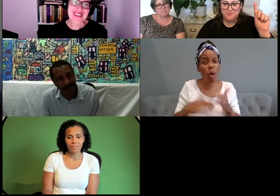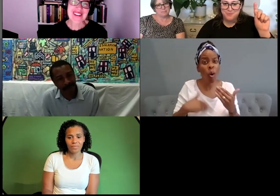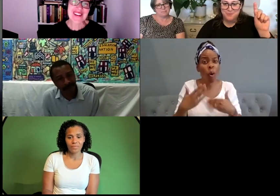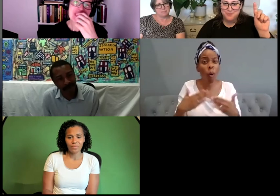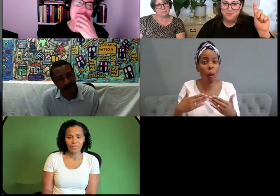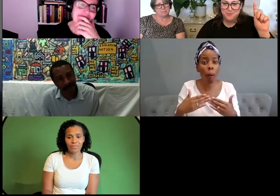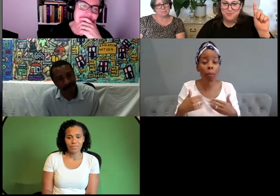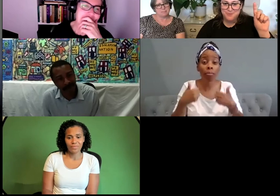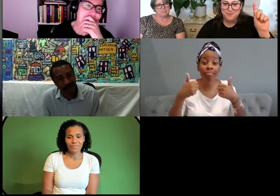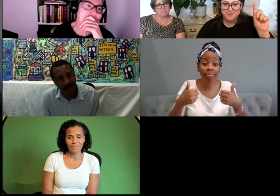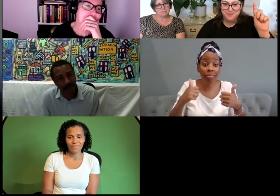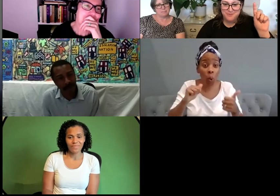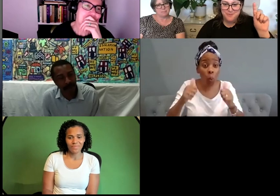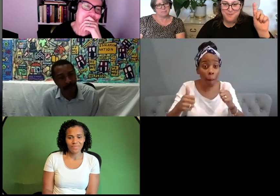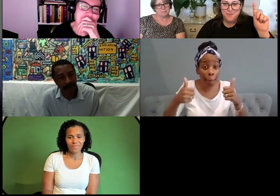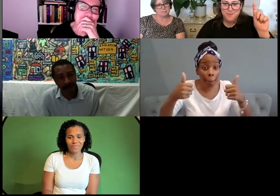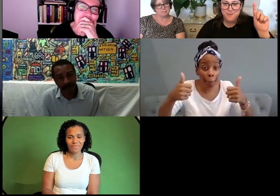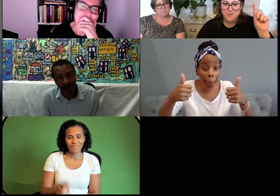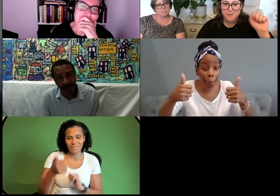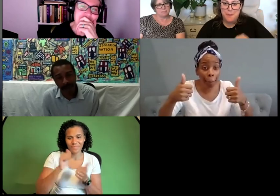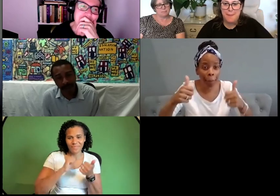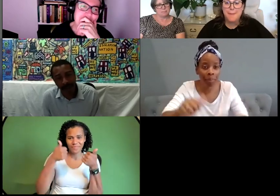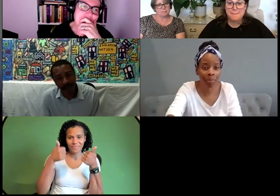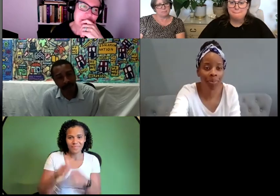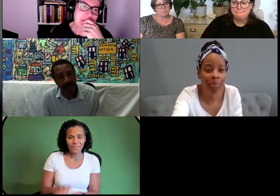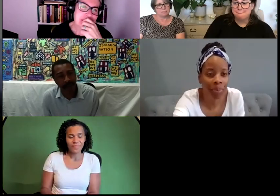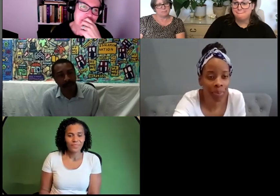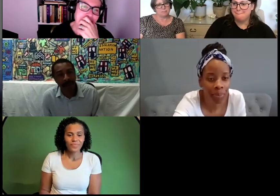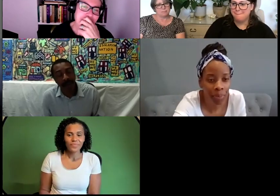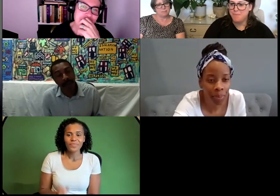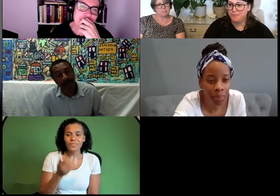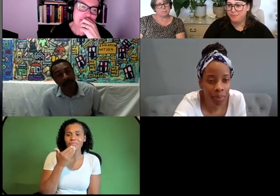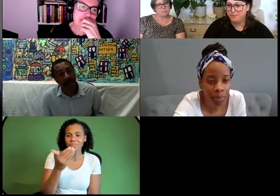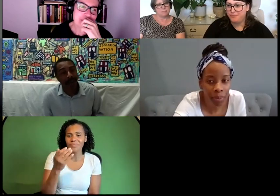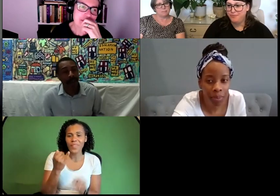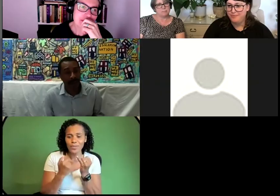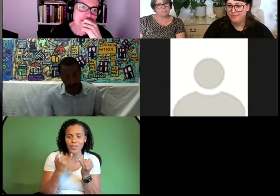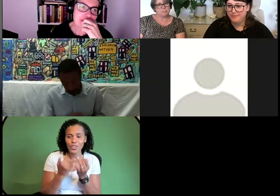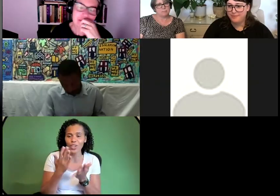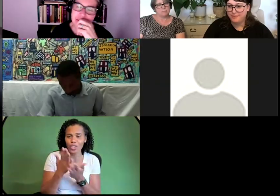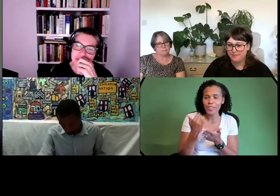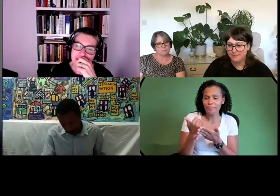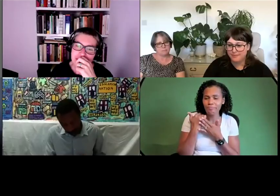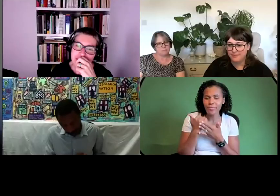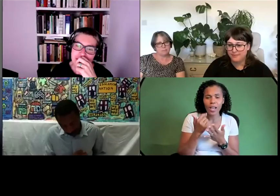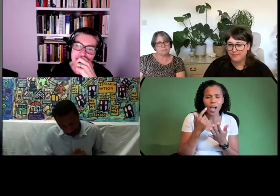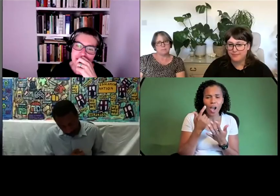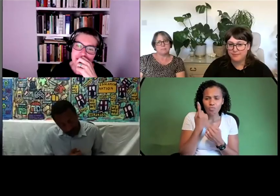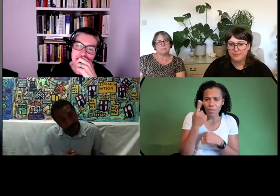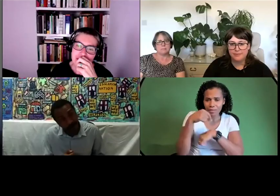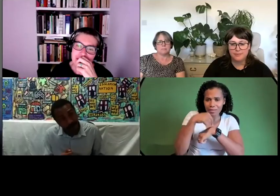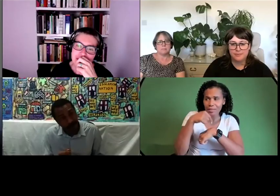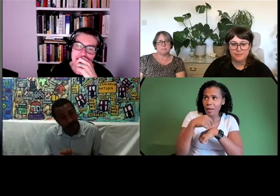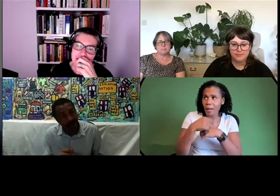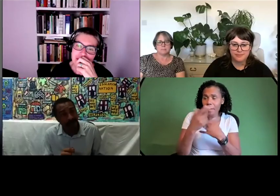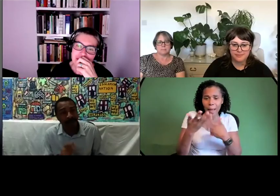um it's it's a great point anna but before you you come in there i just um because we've got about um 13